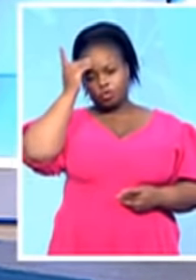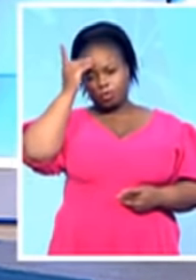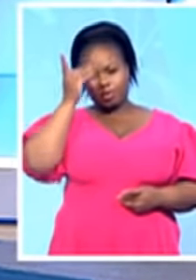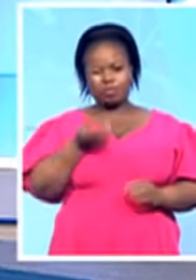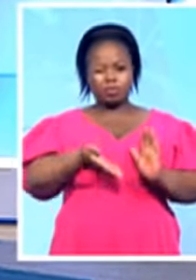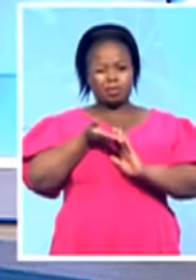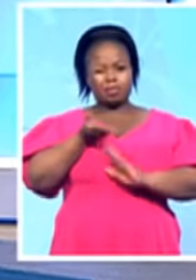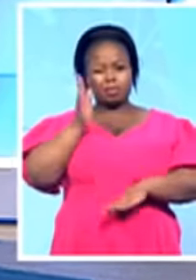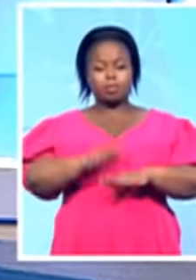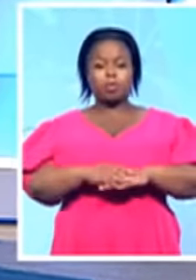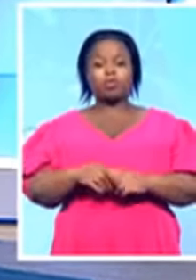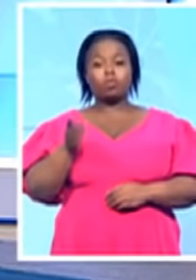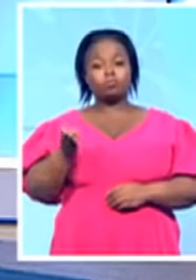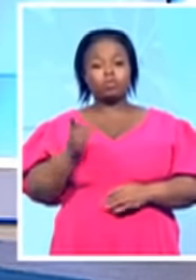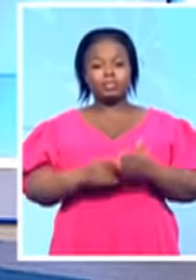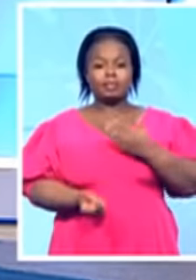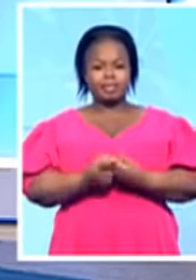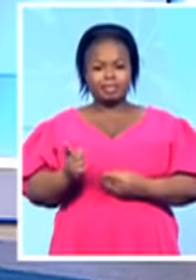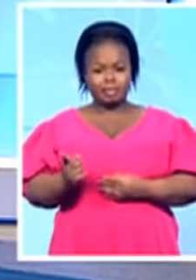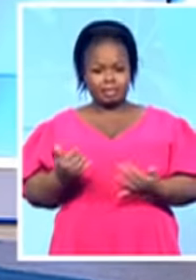very shortly to stand by for his live report.